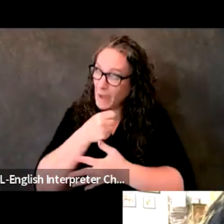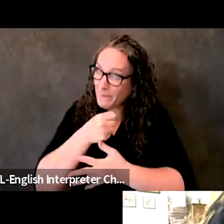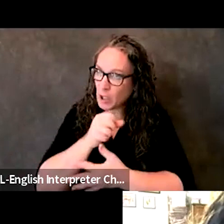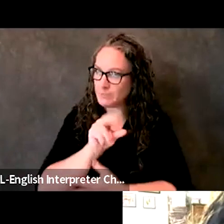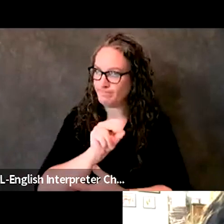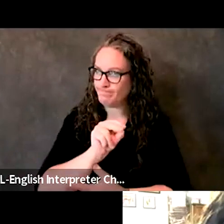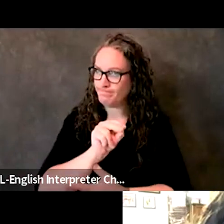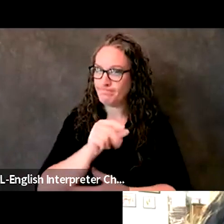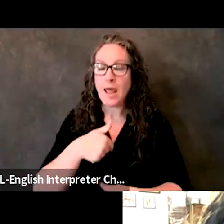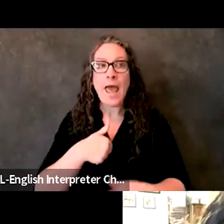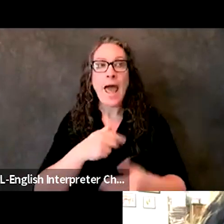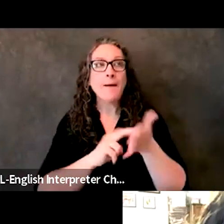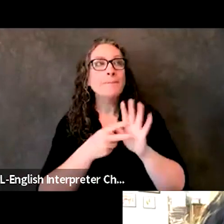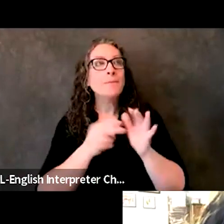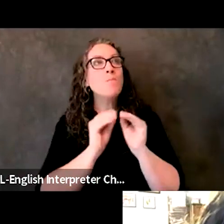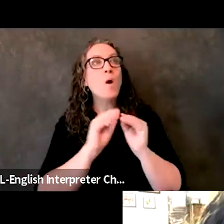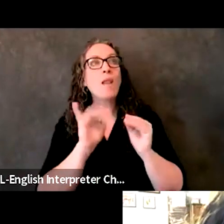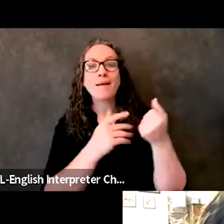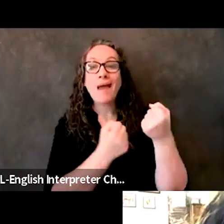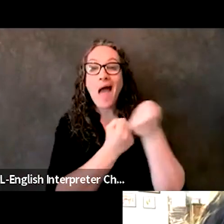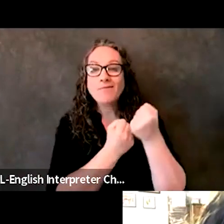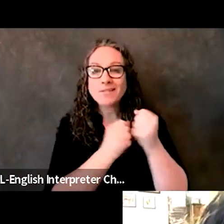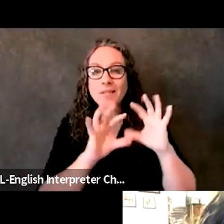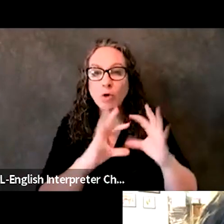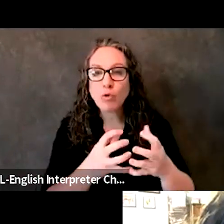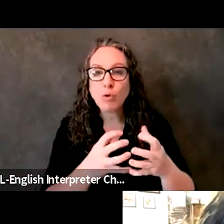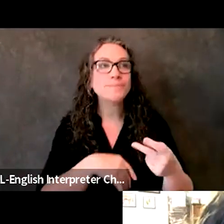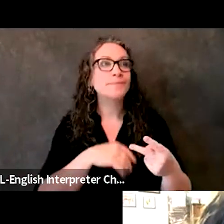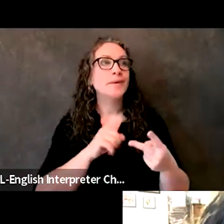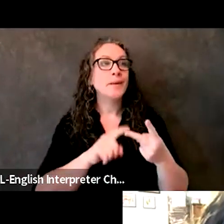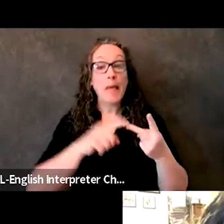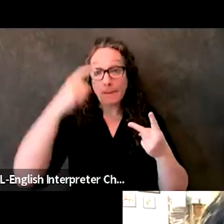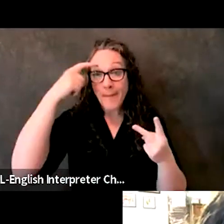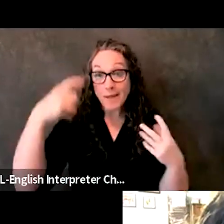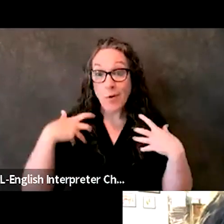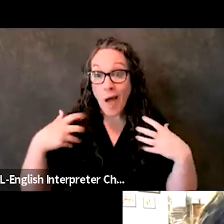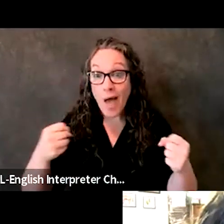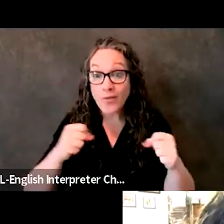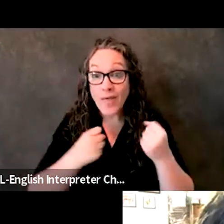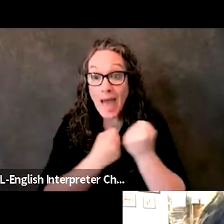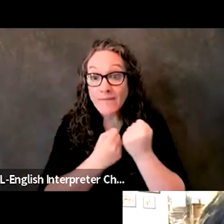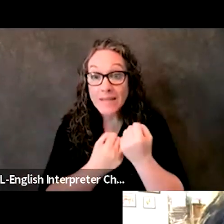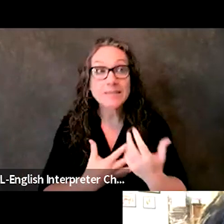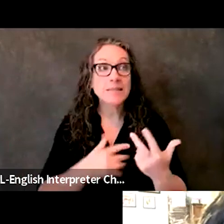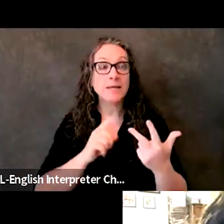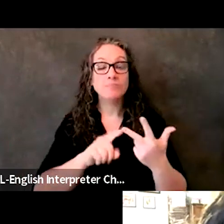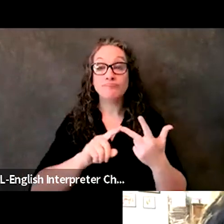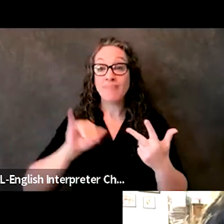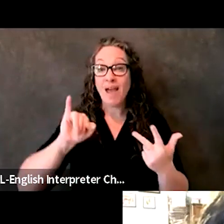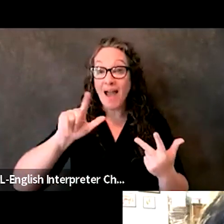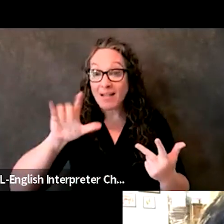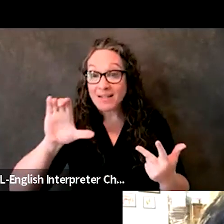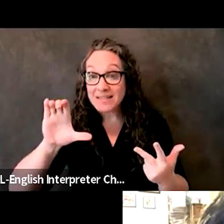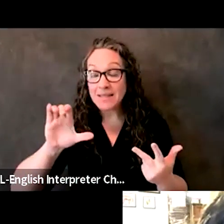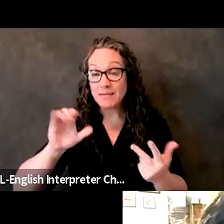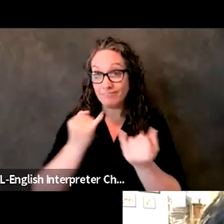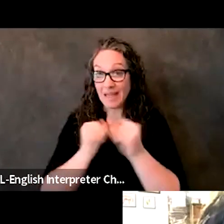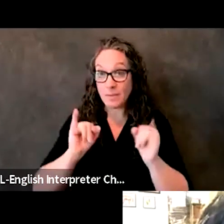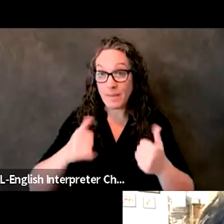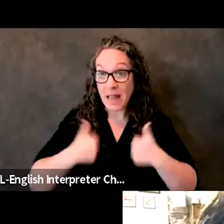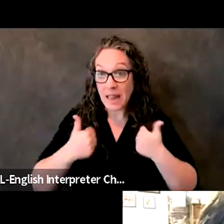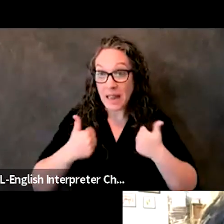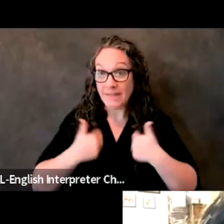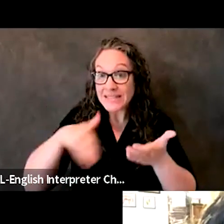AFN advocacy groups, uh, groups that do mental health advocacy, our independent living centers, our, uh, development disability